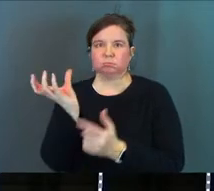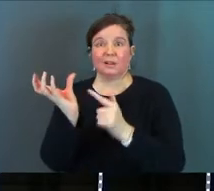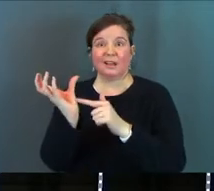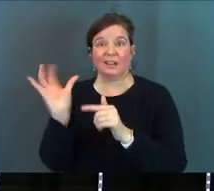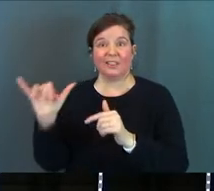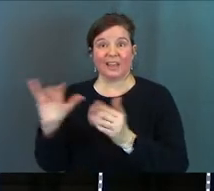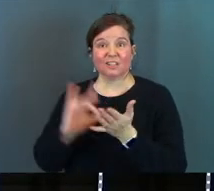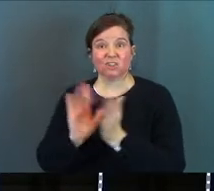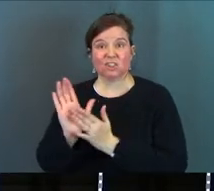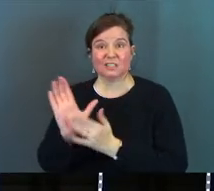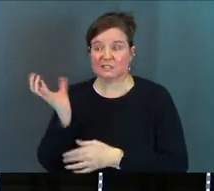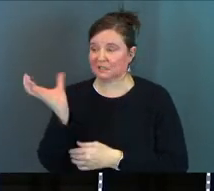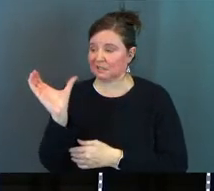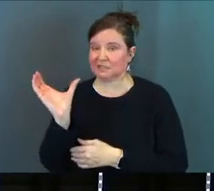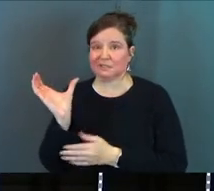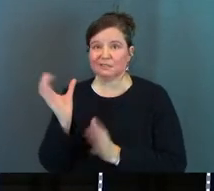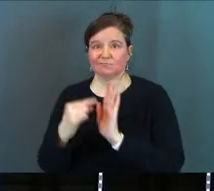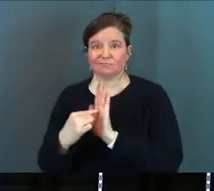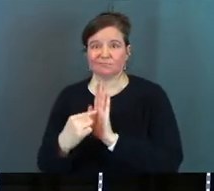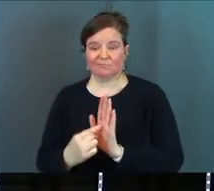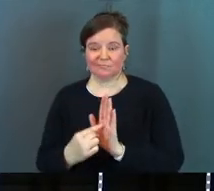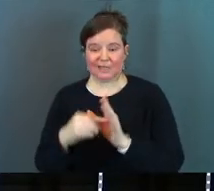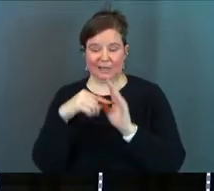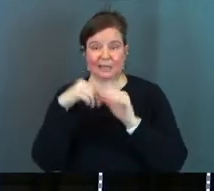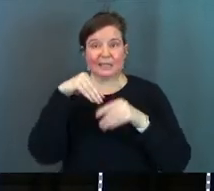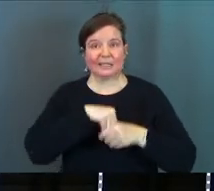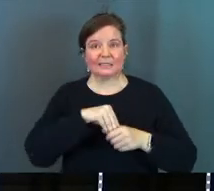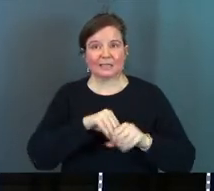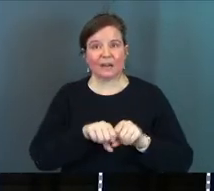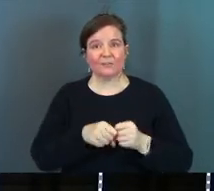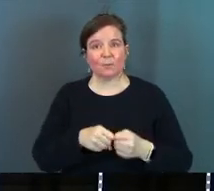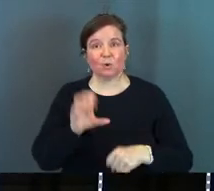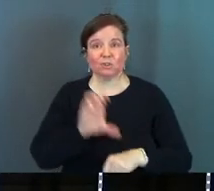and he's presented to this world inside of a broken church